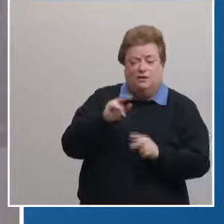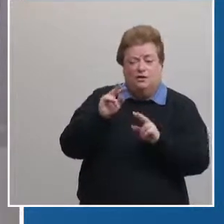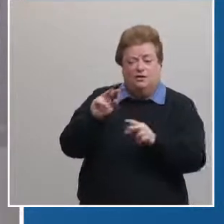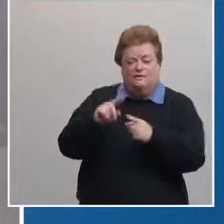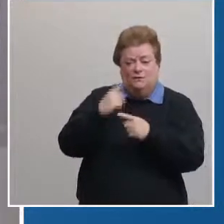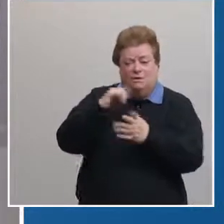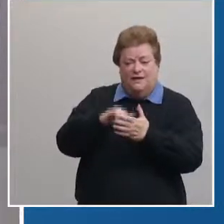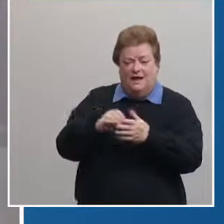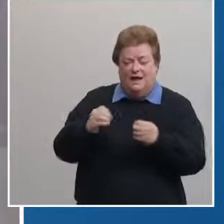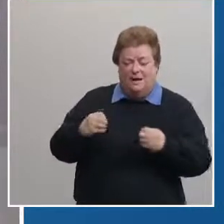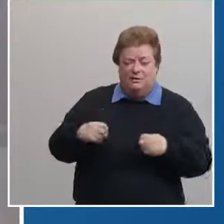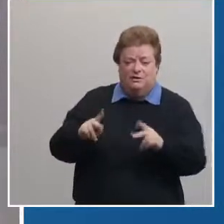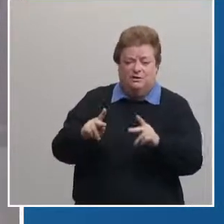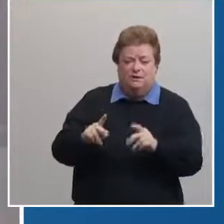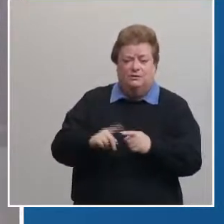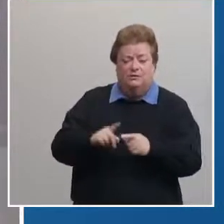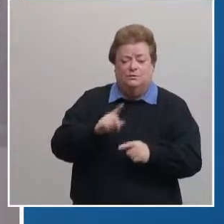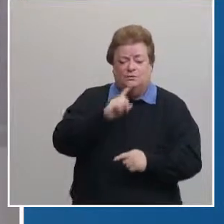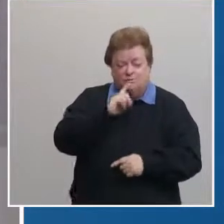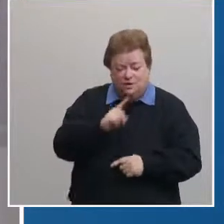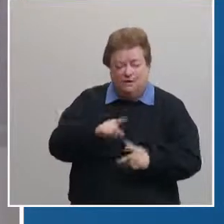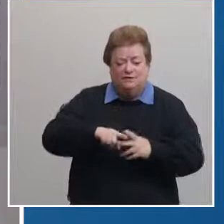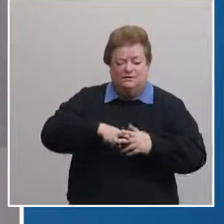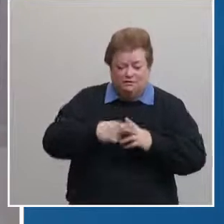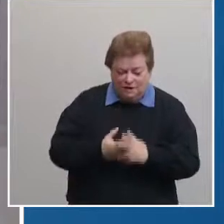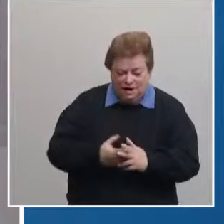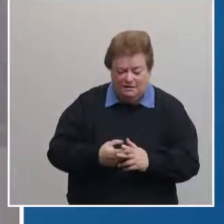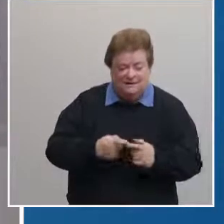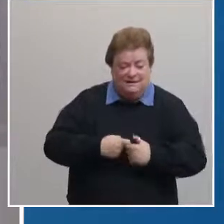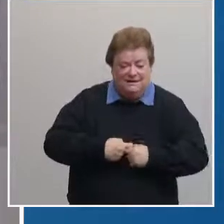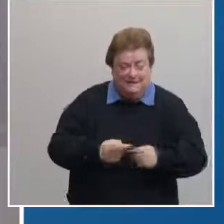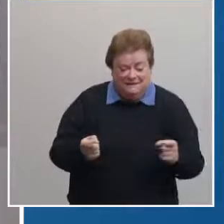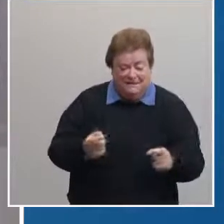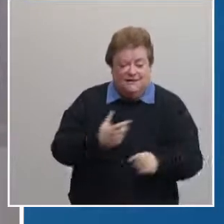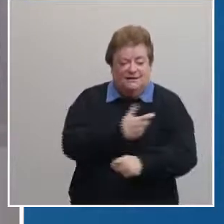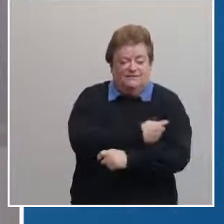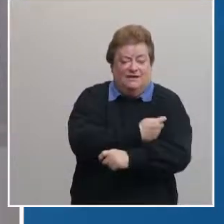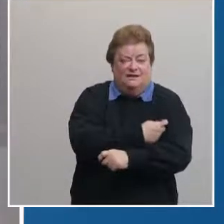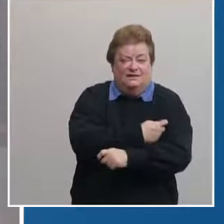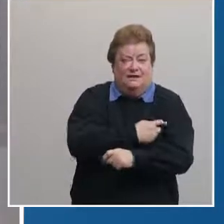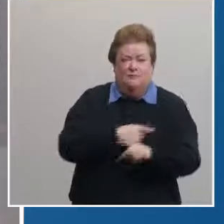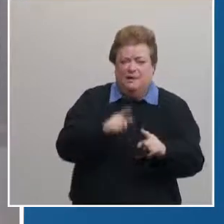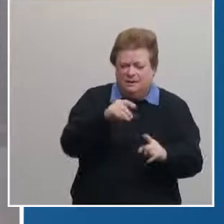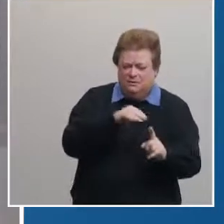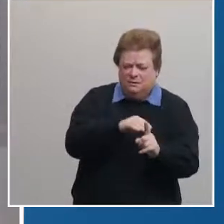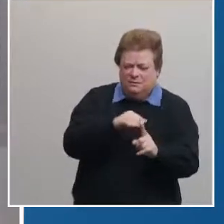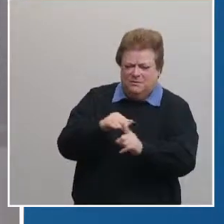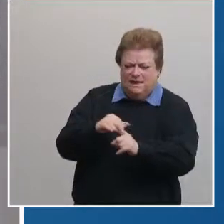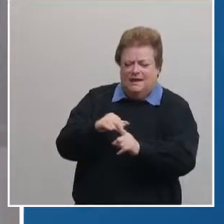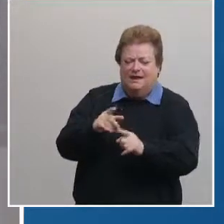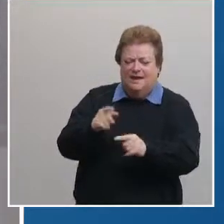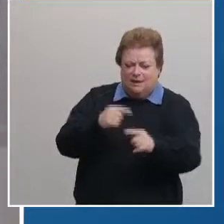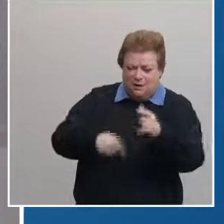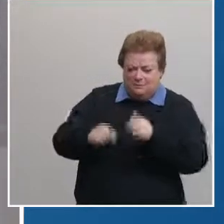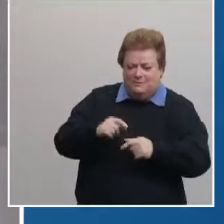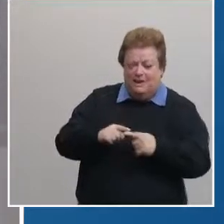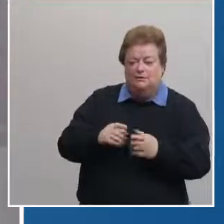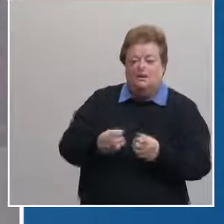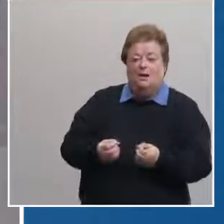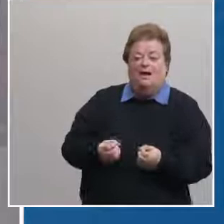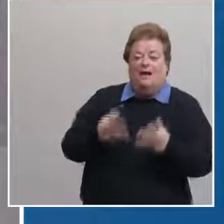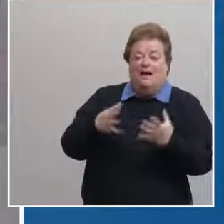opportunity to uh really start rolling out the vaccine but again as a reminder this really goes back to the vaccine supply